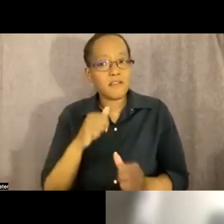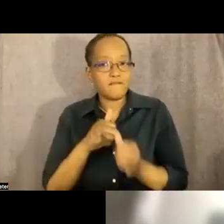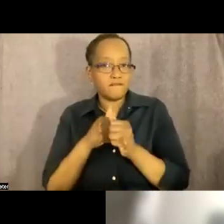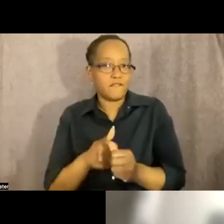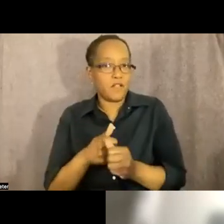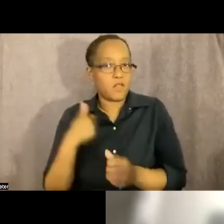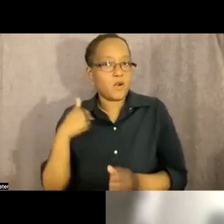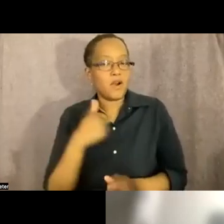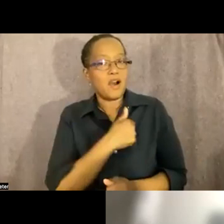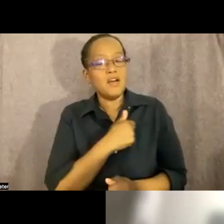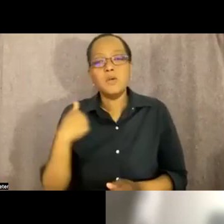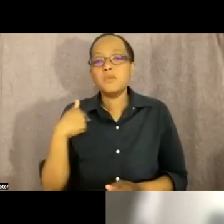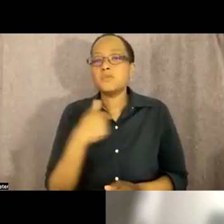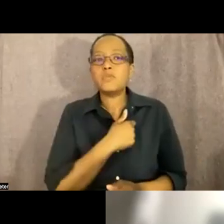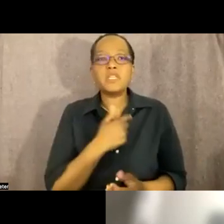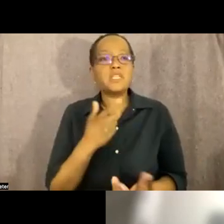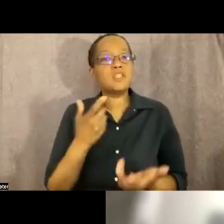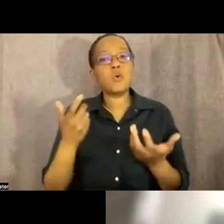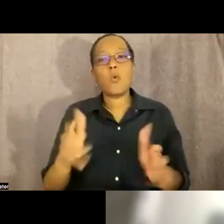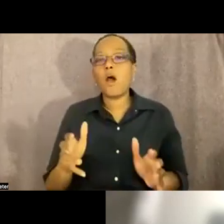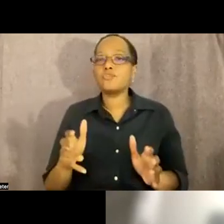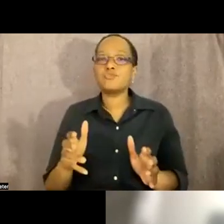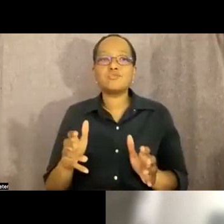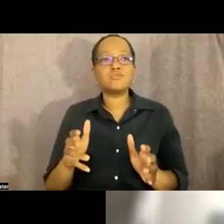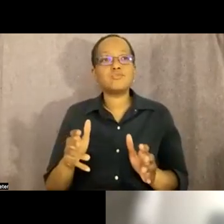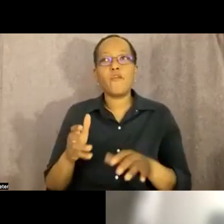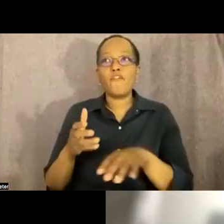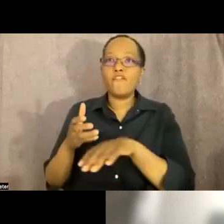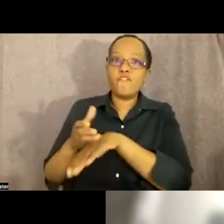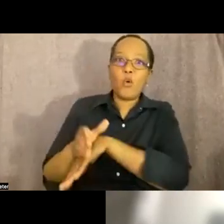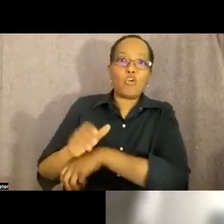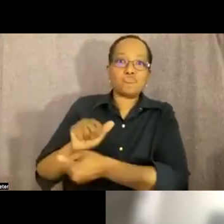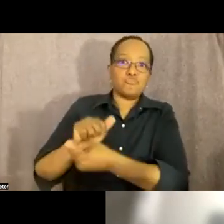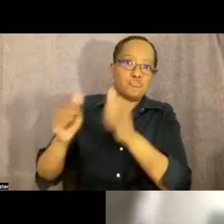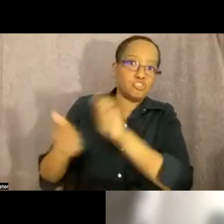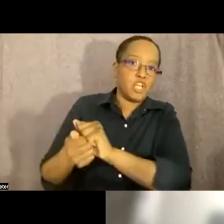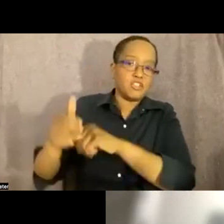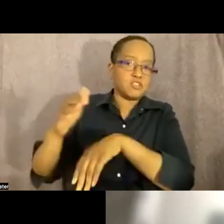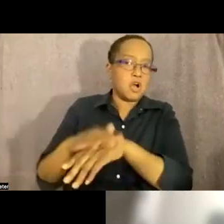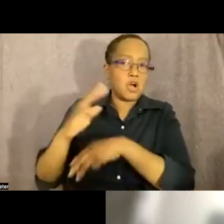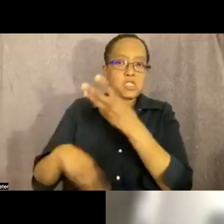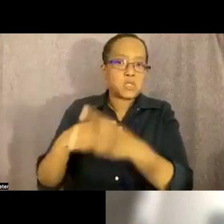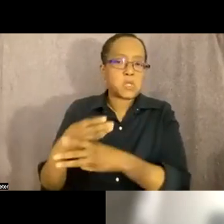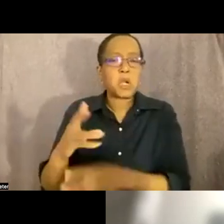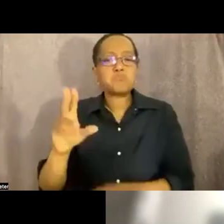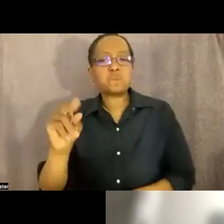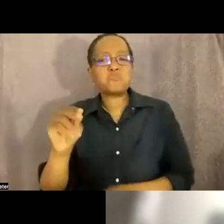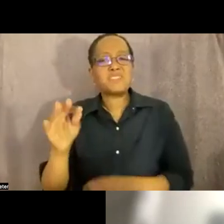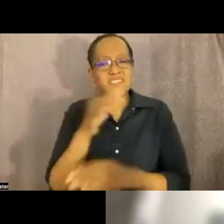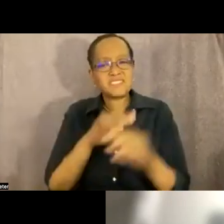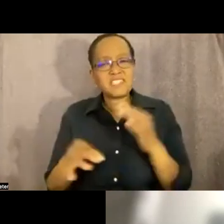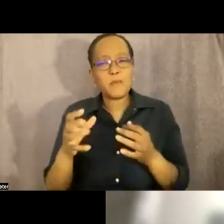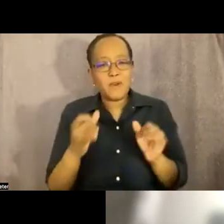and so we're not trying to change the world but we're trying to impact uh individuals